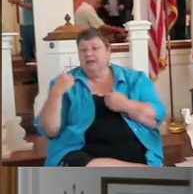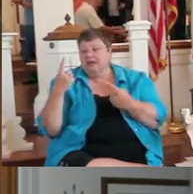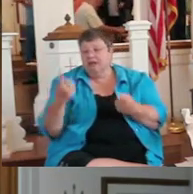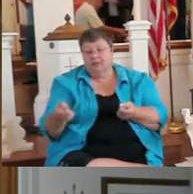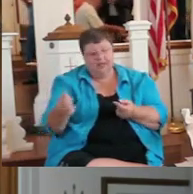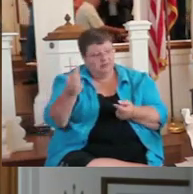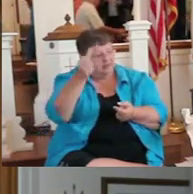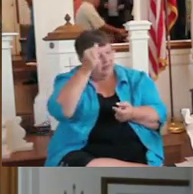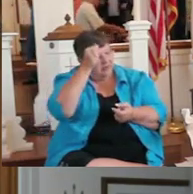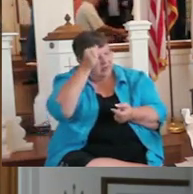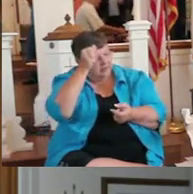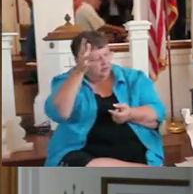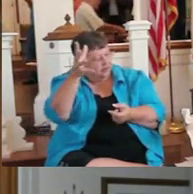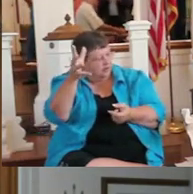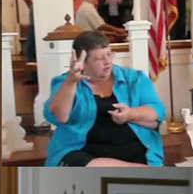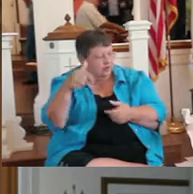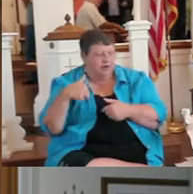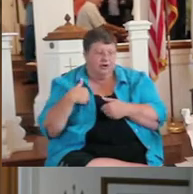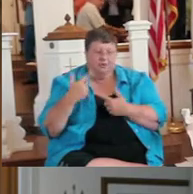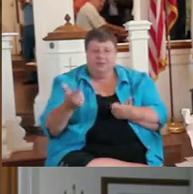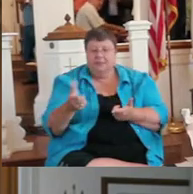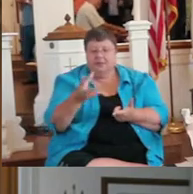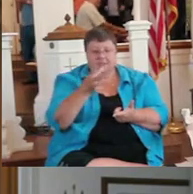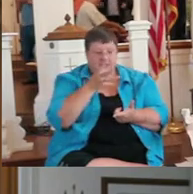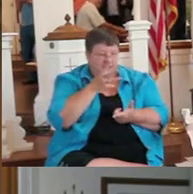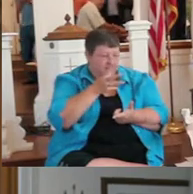We'll right back.